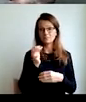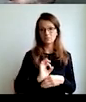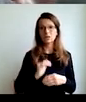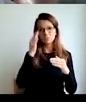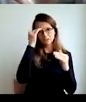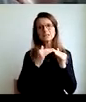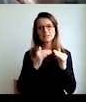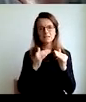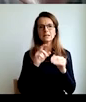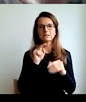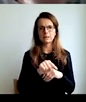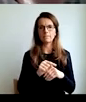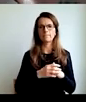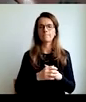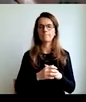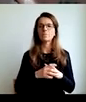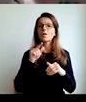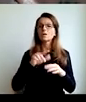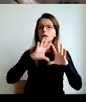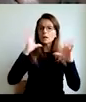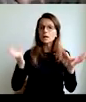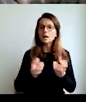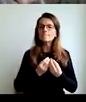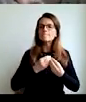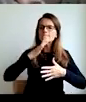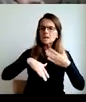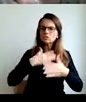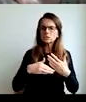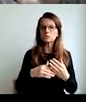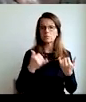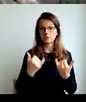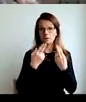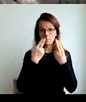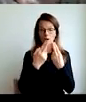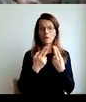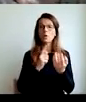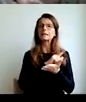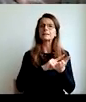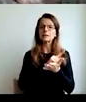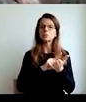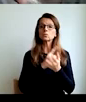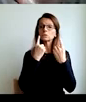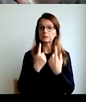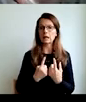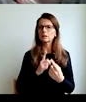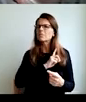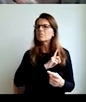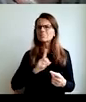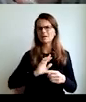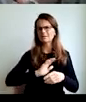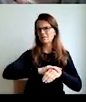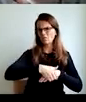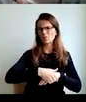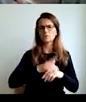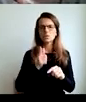follow profit. And in this mixture and this